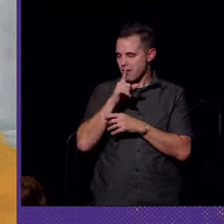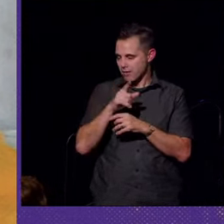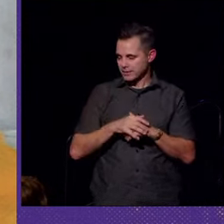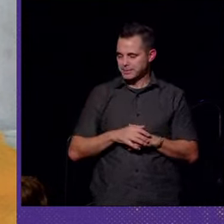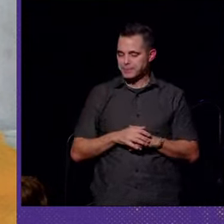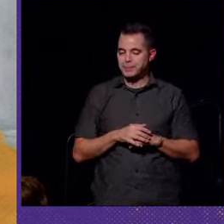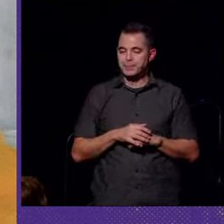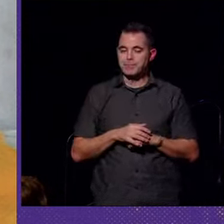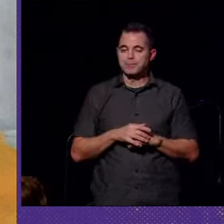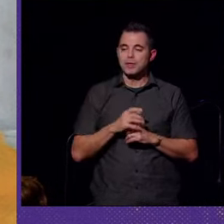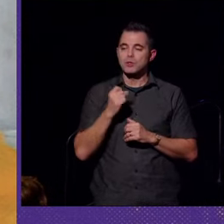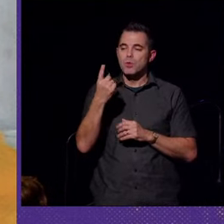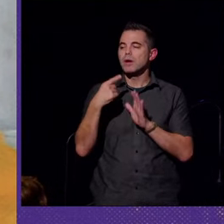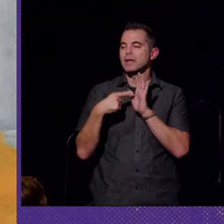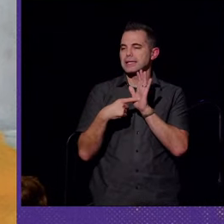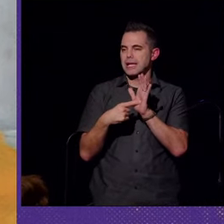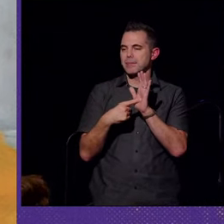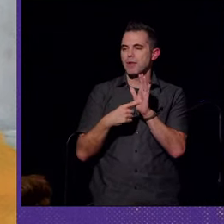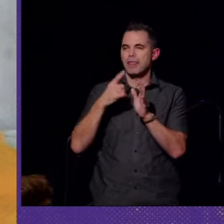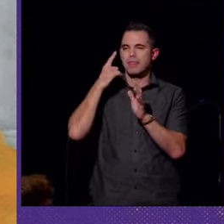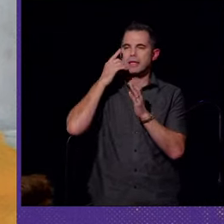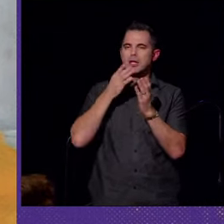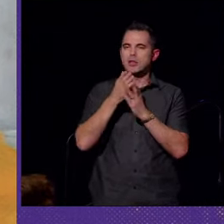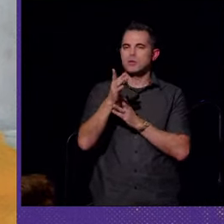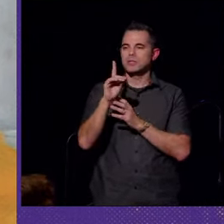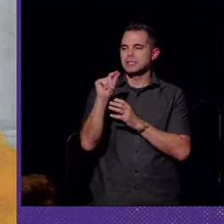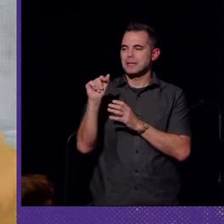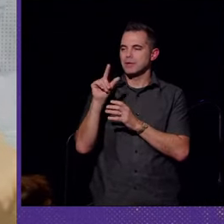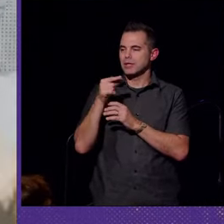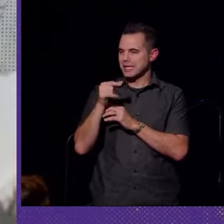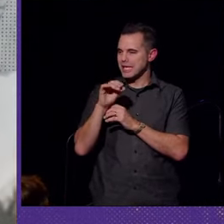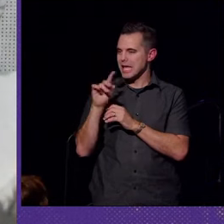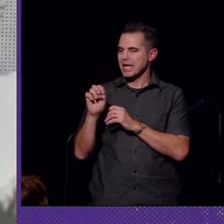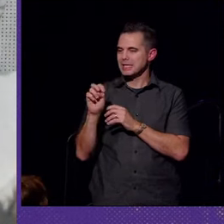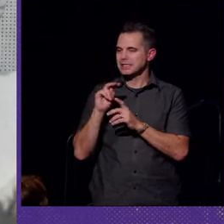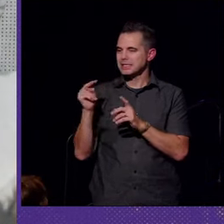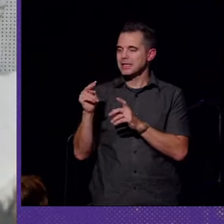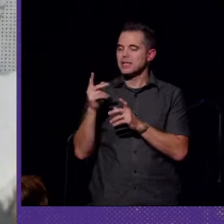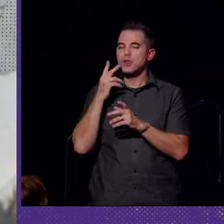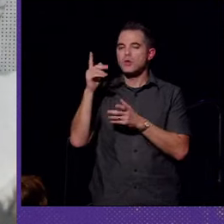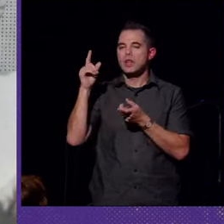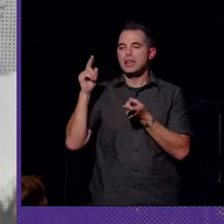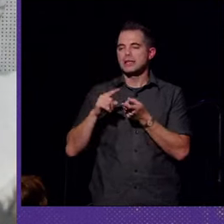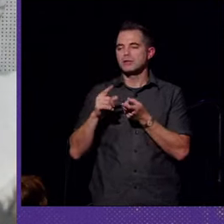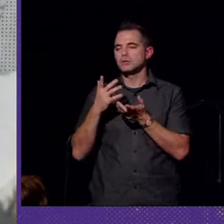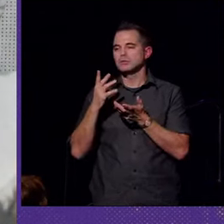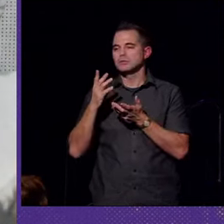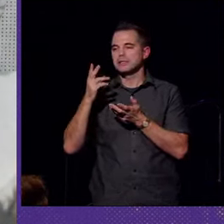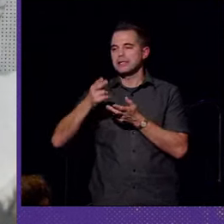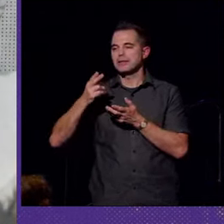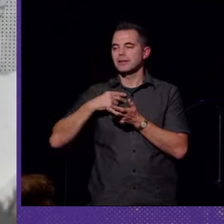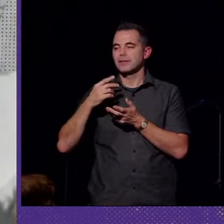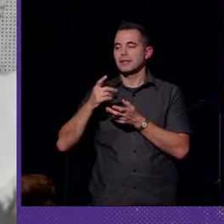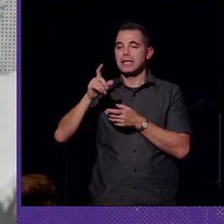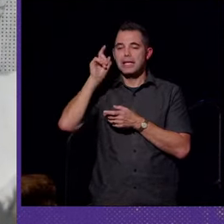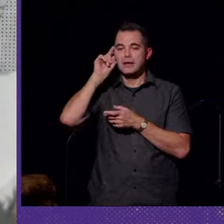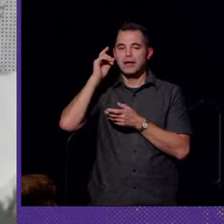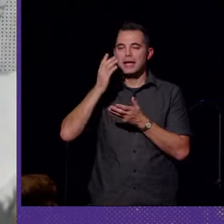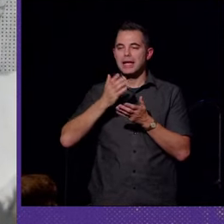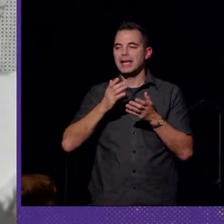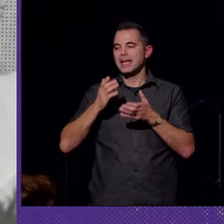So one example thinking through the disabled gaze is through the little-known history of hearing aid carriers